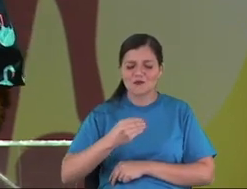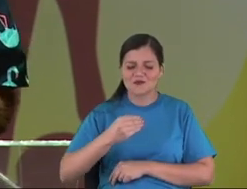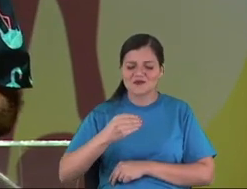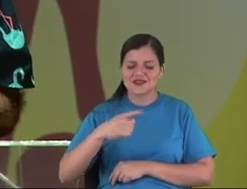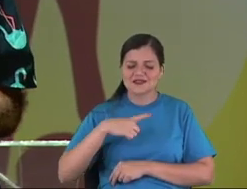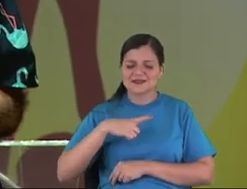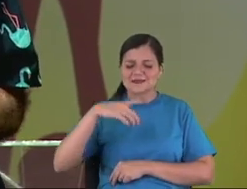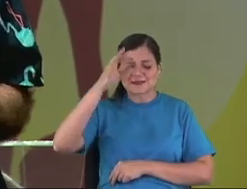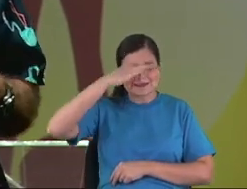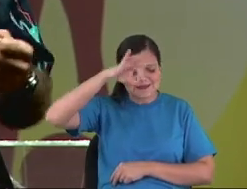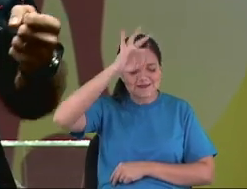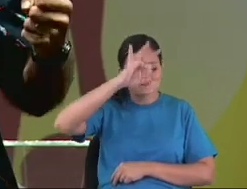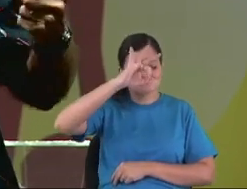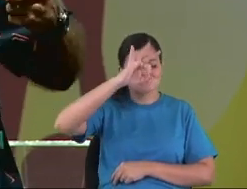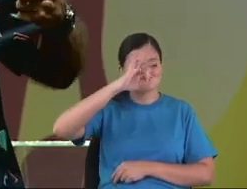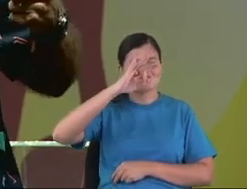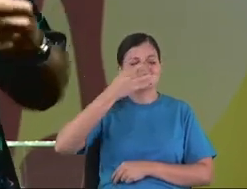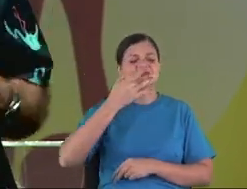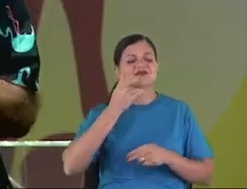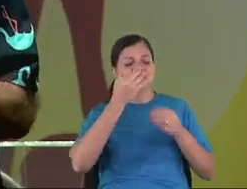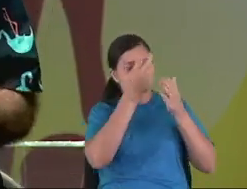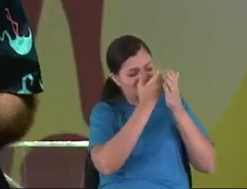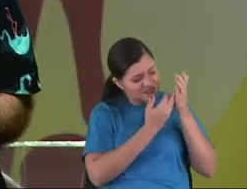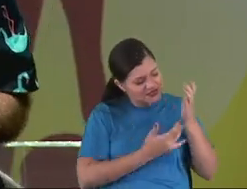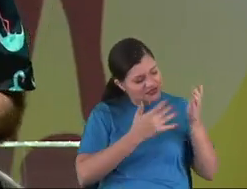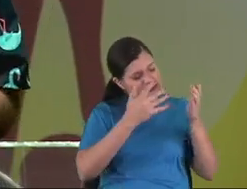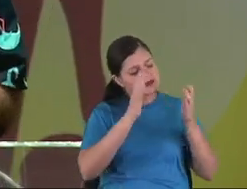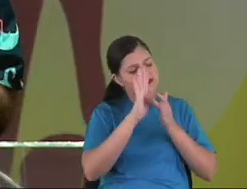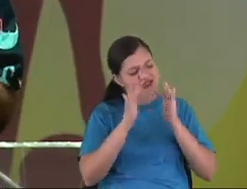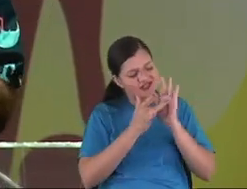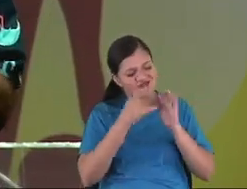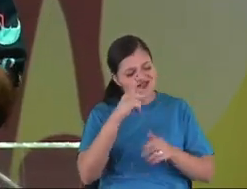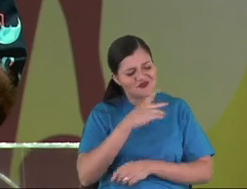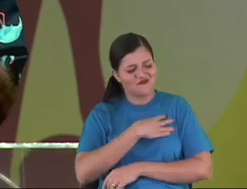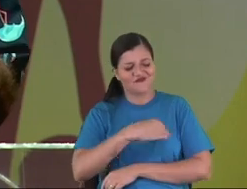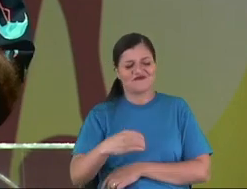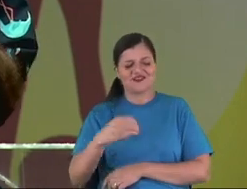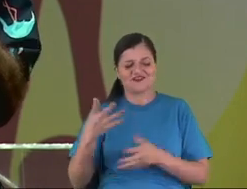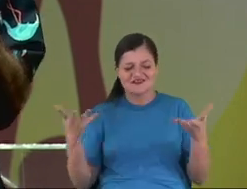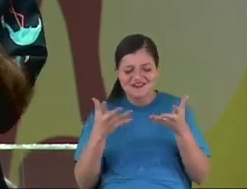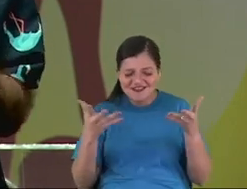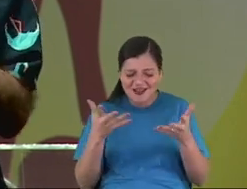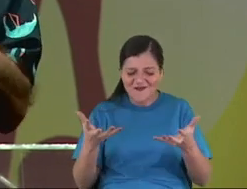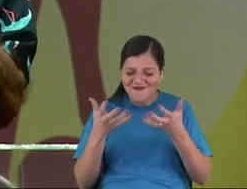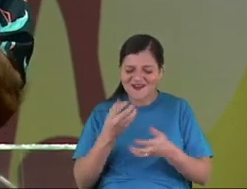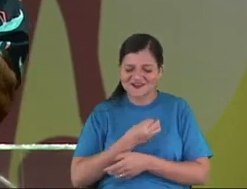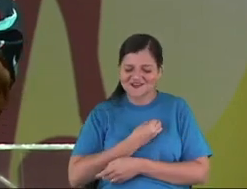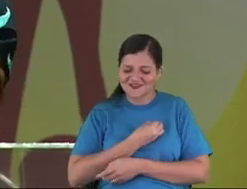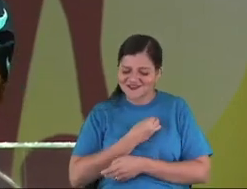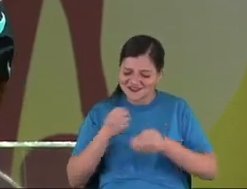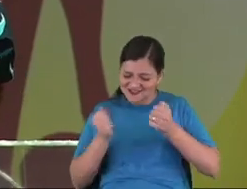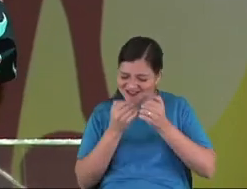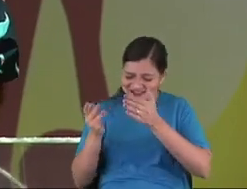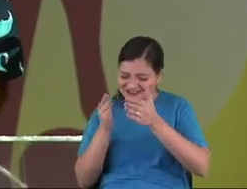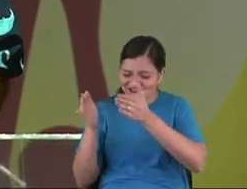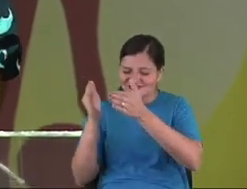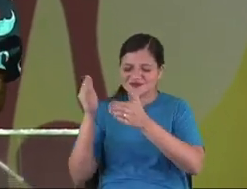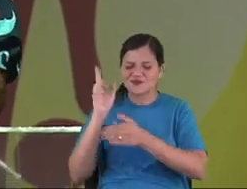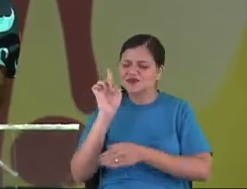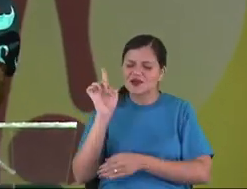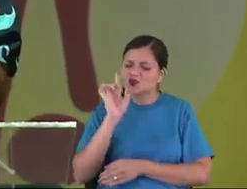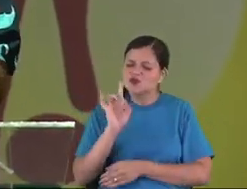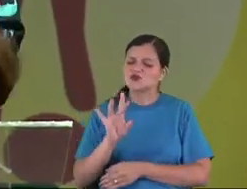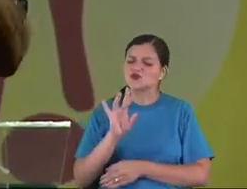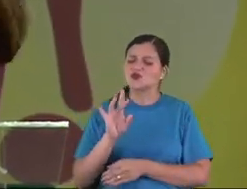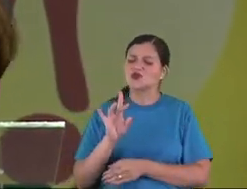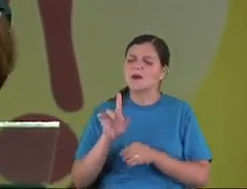washed by this blood of God, a lot of children of you are looking to live in your